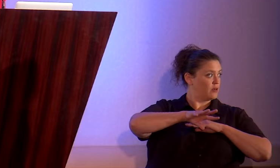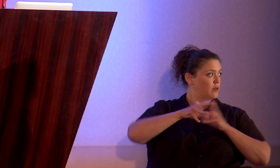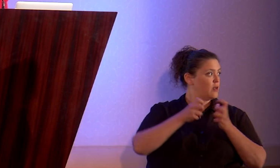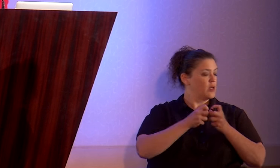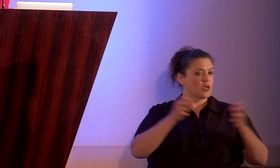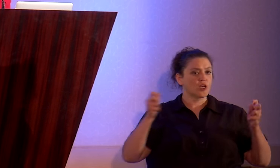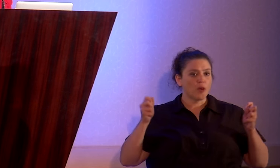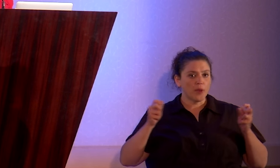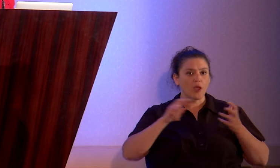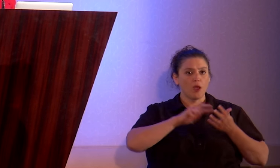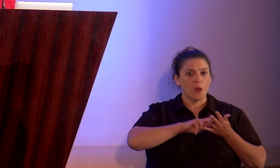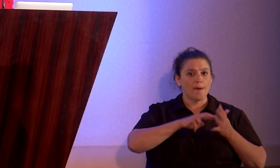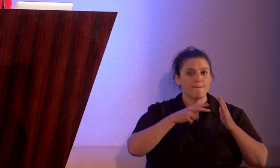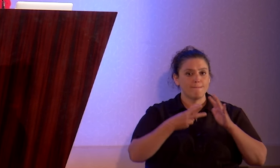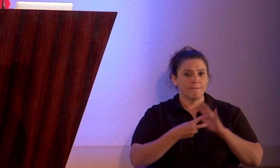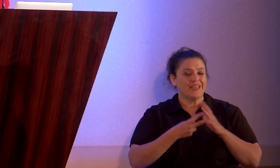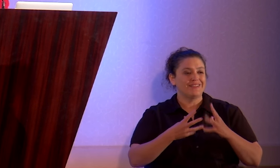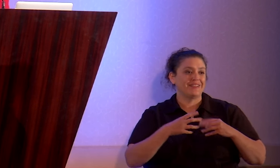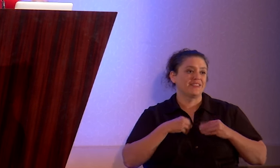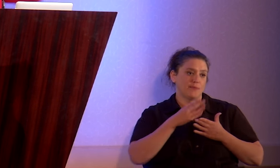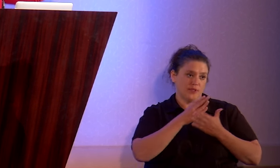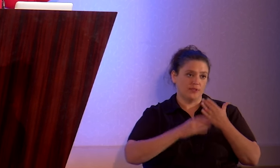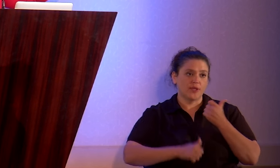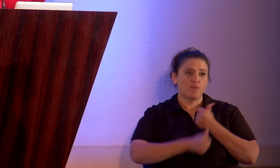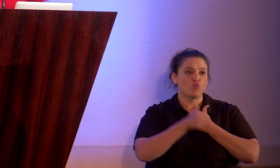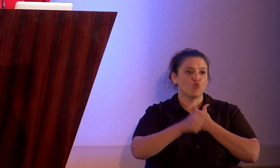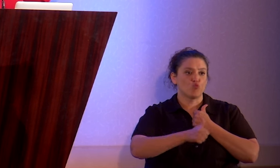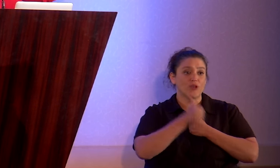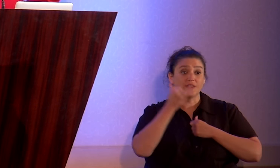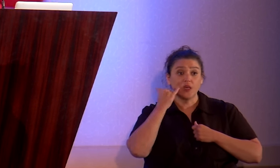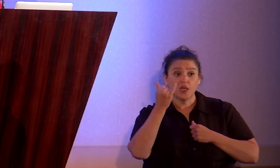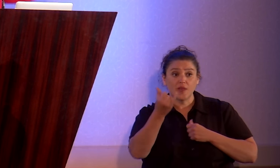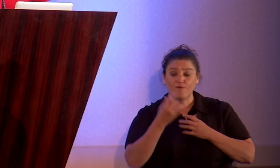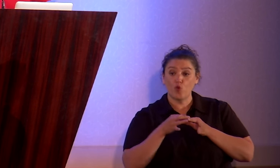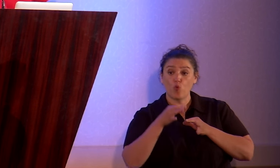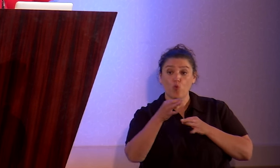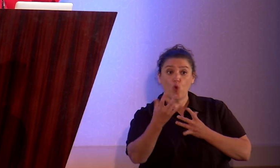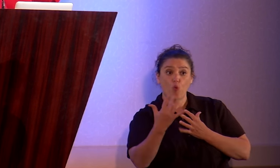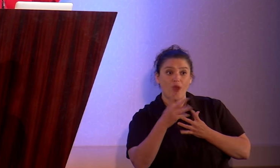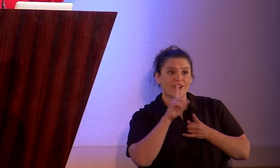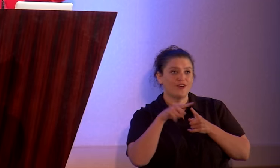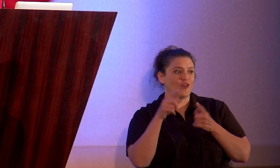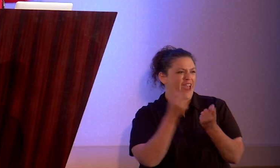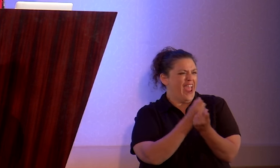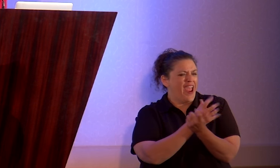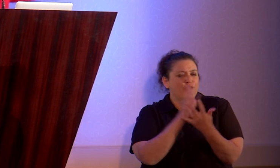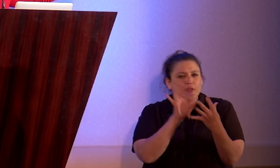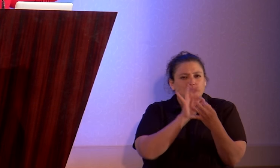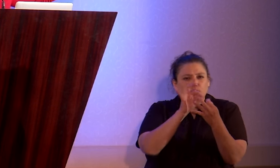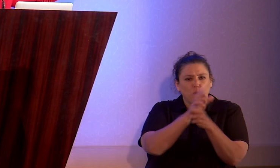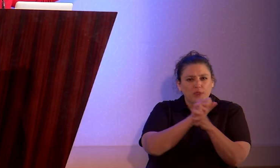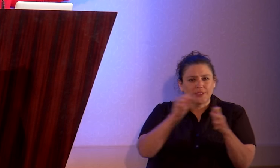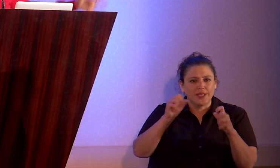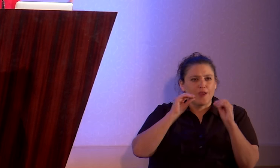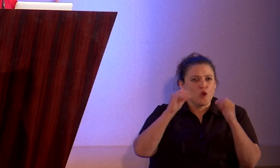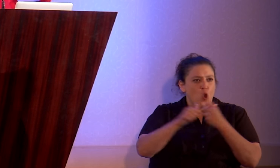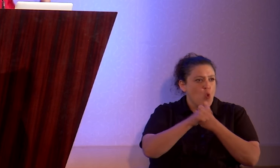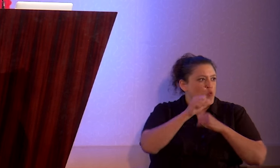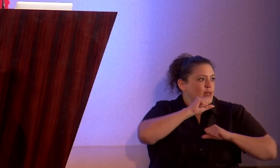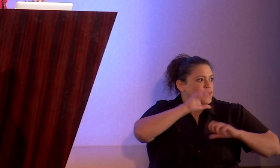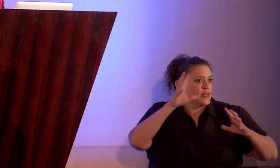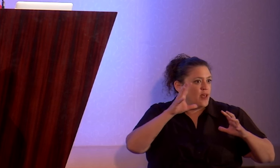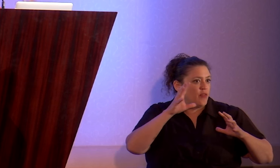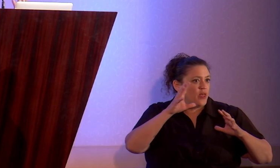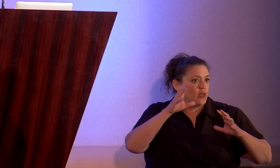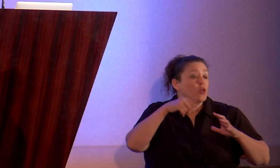means accepting some risk. If you wait to come out until everything is perfectly safe and is completely risk-free, you're